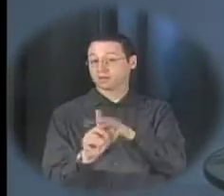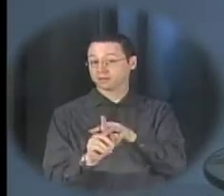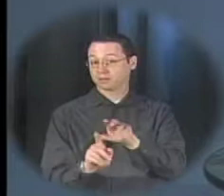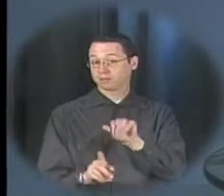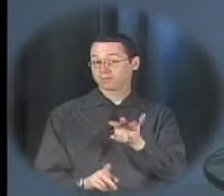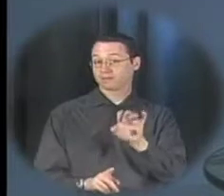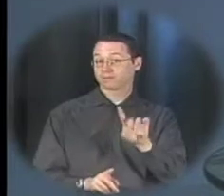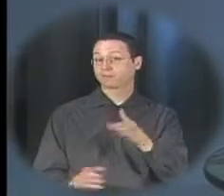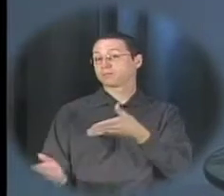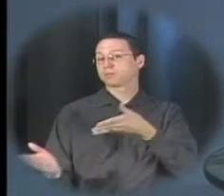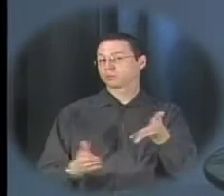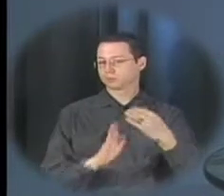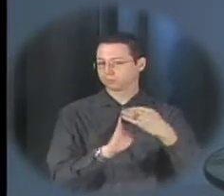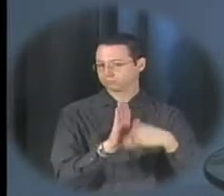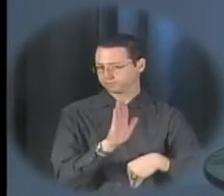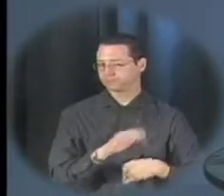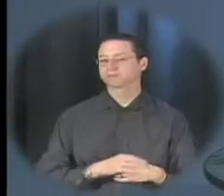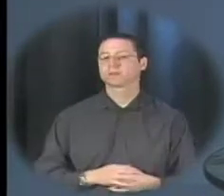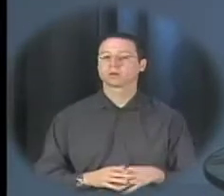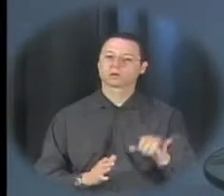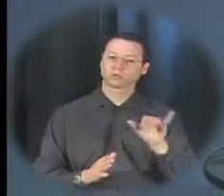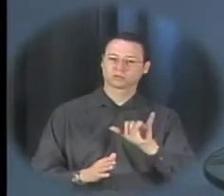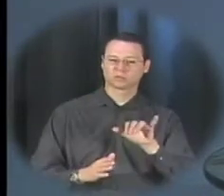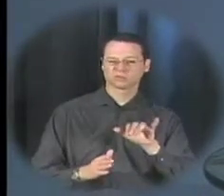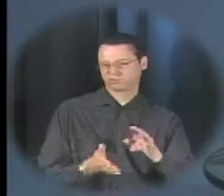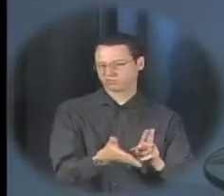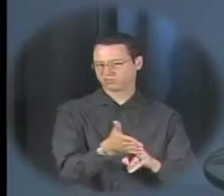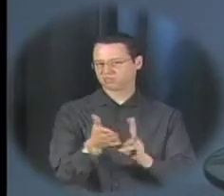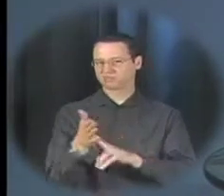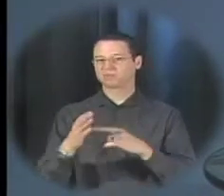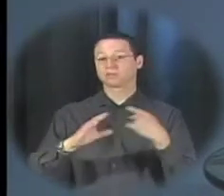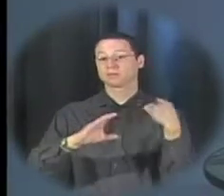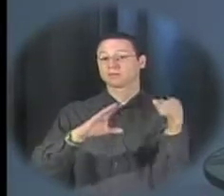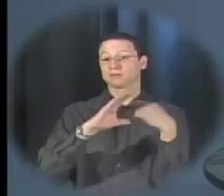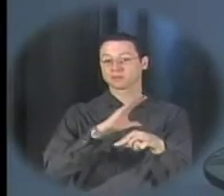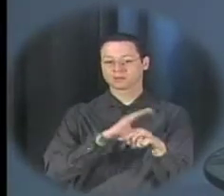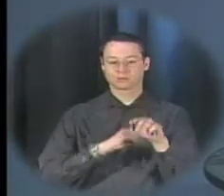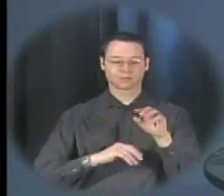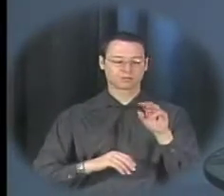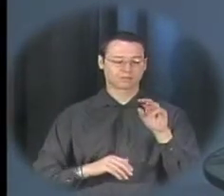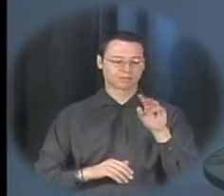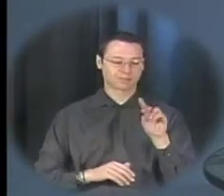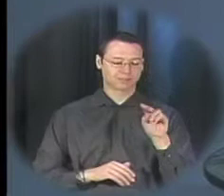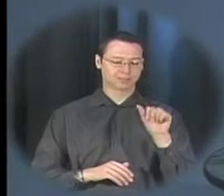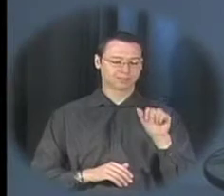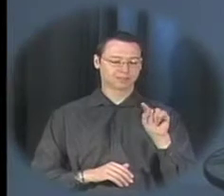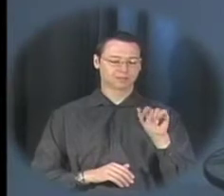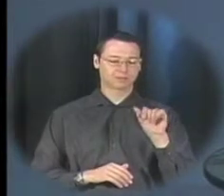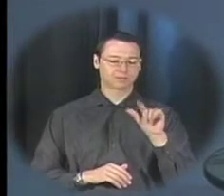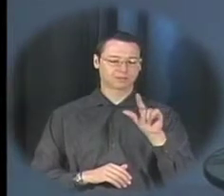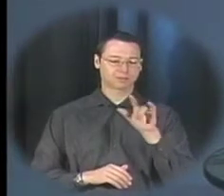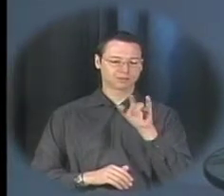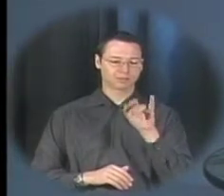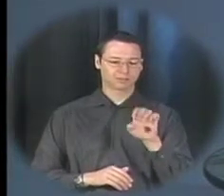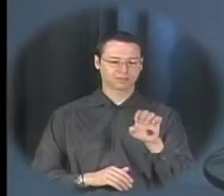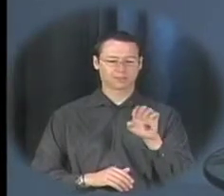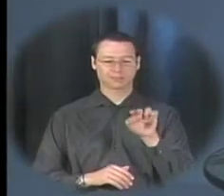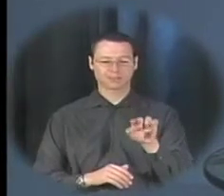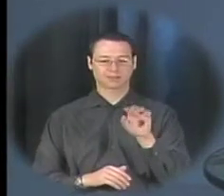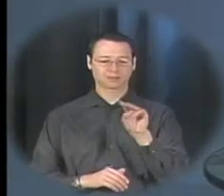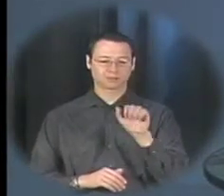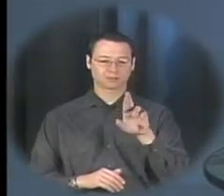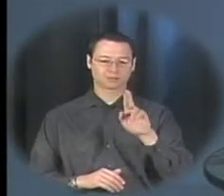to the family night and RSVP by emailing miss Markey at natalie.markey at ocps